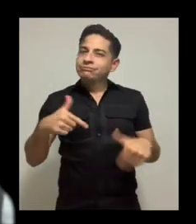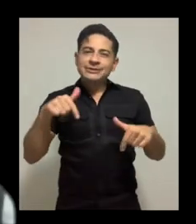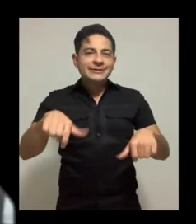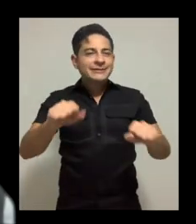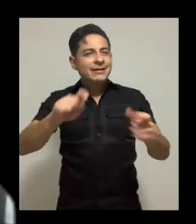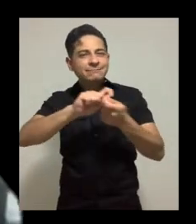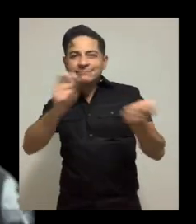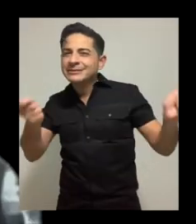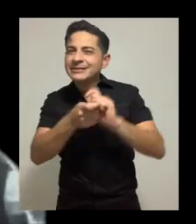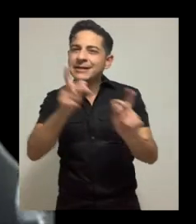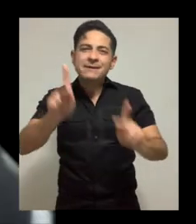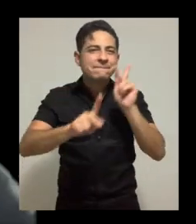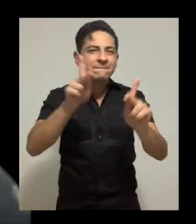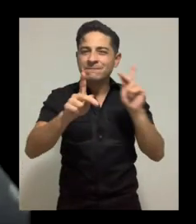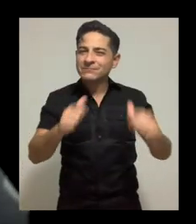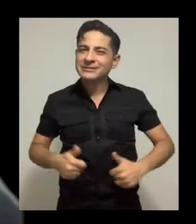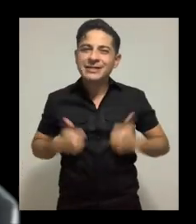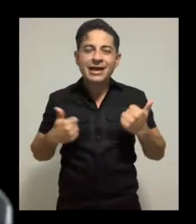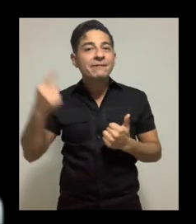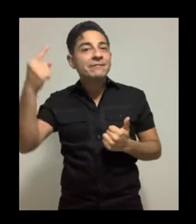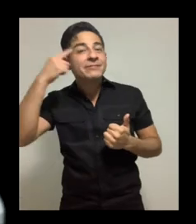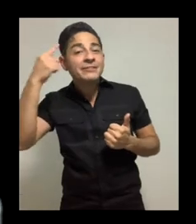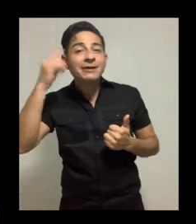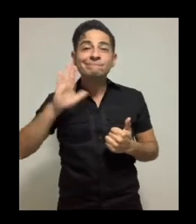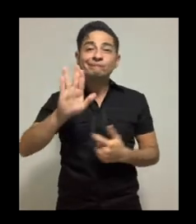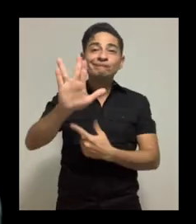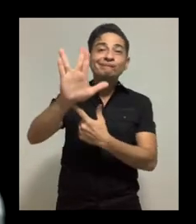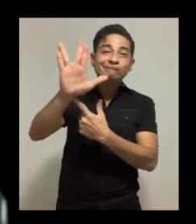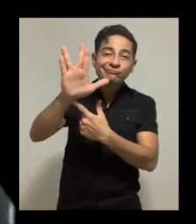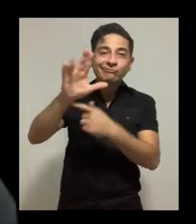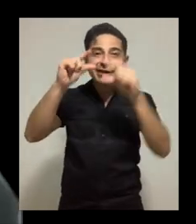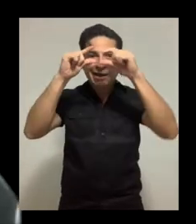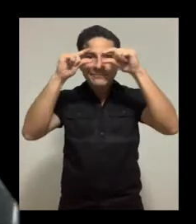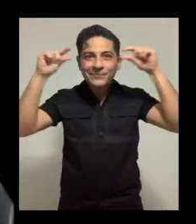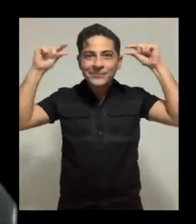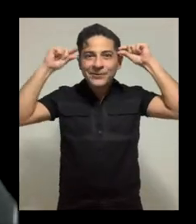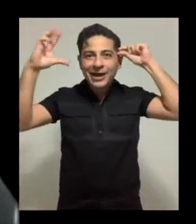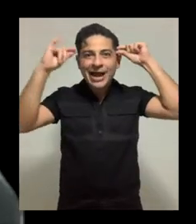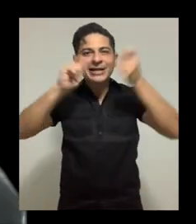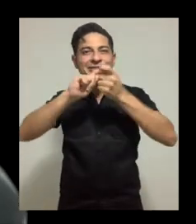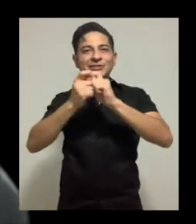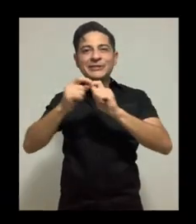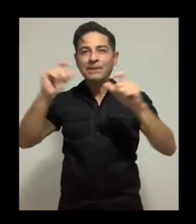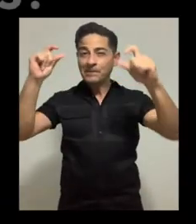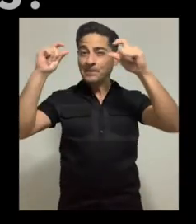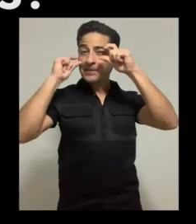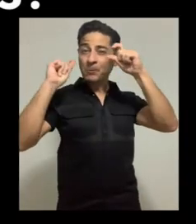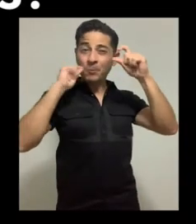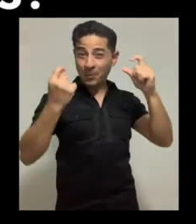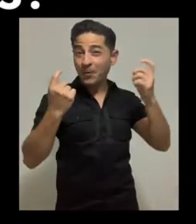lives of people in way we've only seen on TV or film. Think of Jordi LaForge, but with a better looking visor.